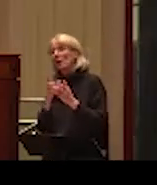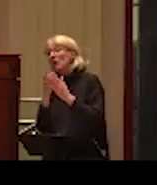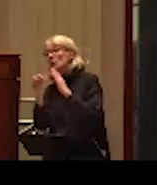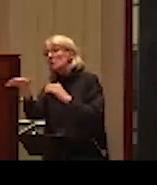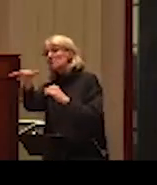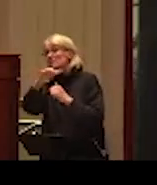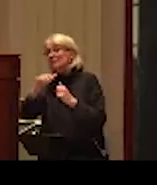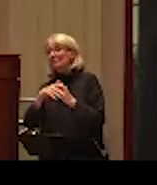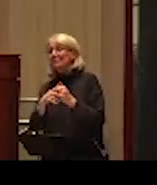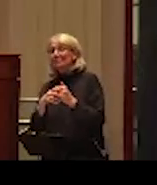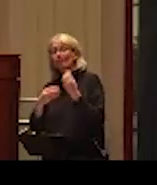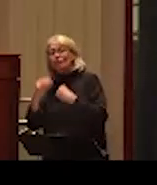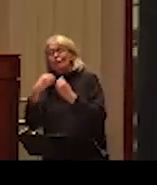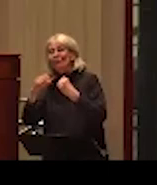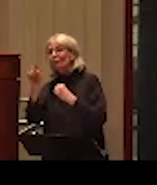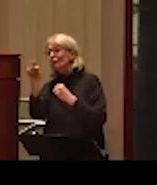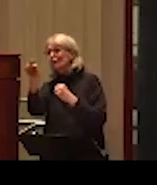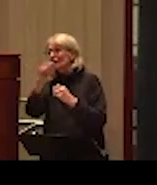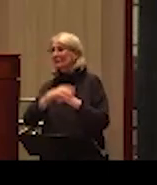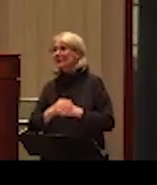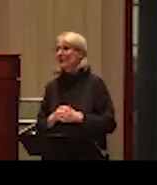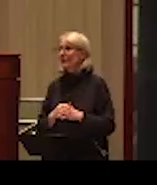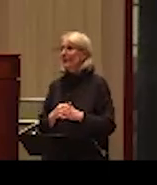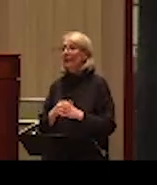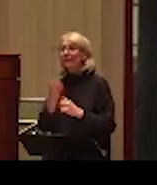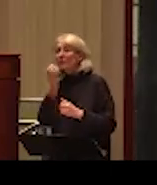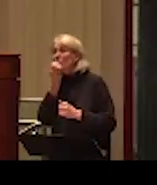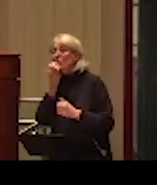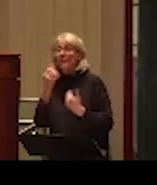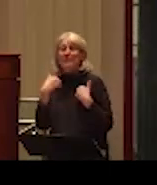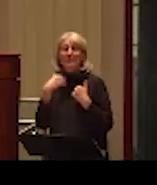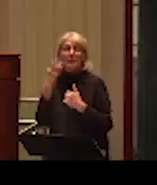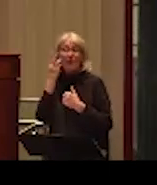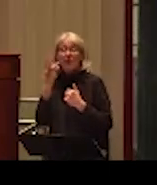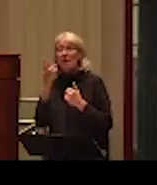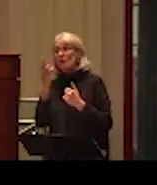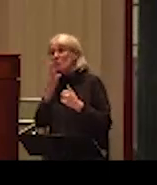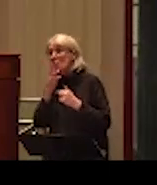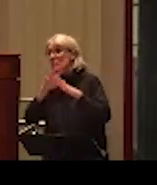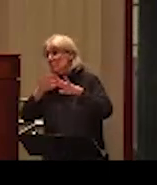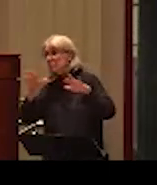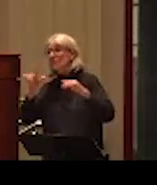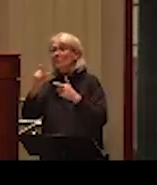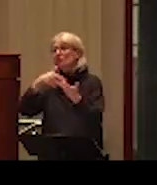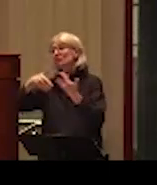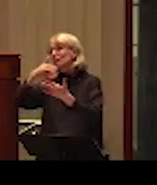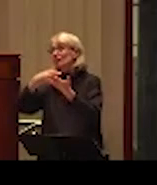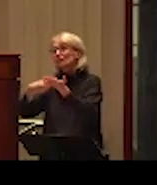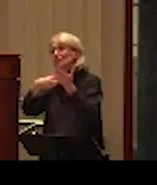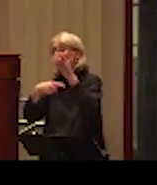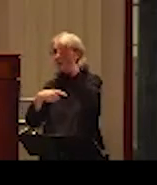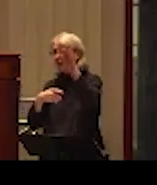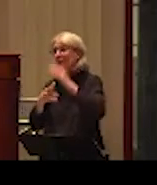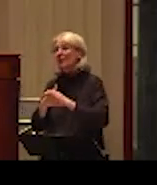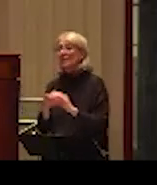reception just outside where there is some food and drink to share and people can continue the conversation in a